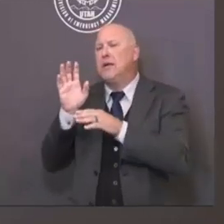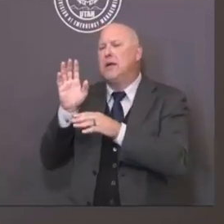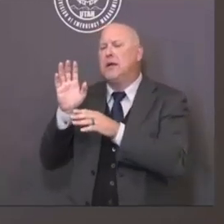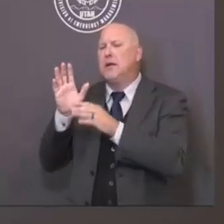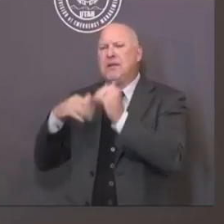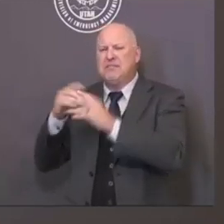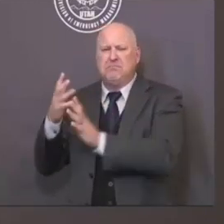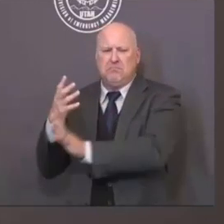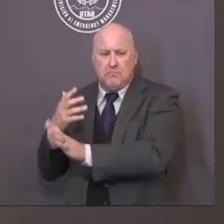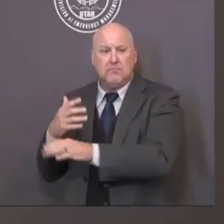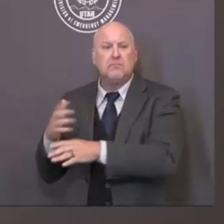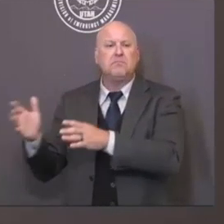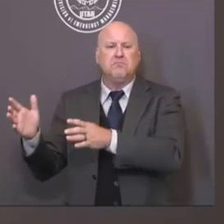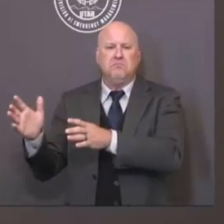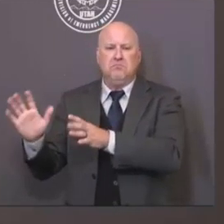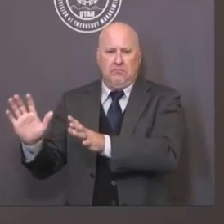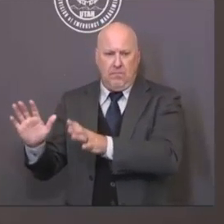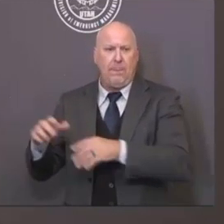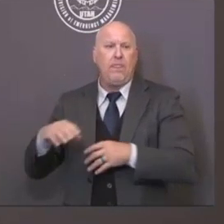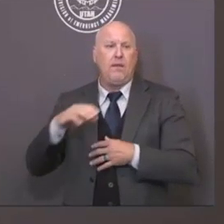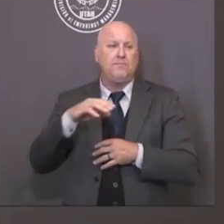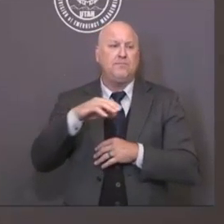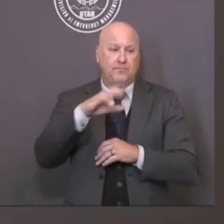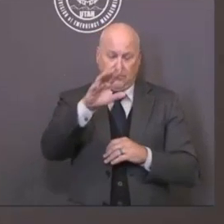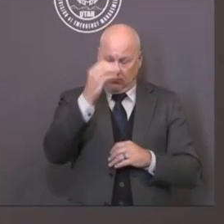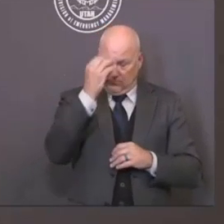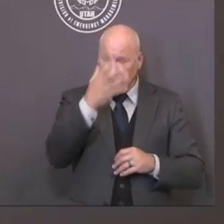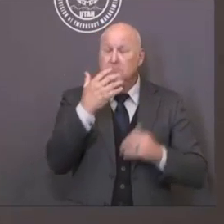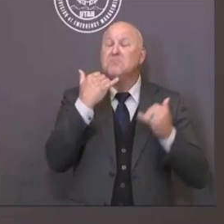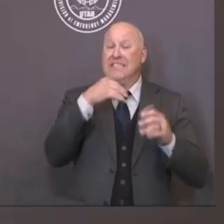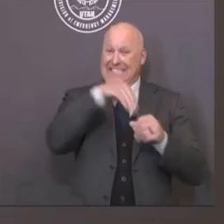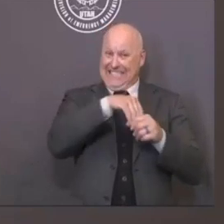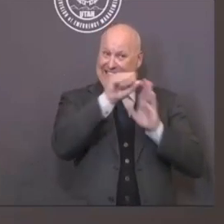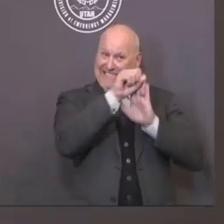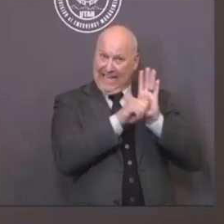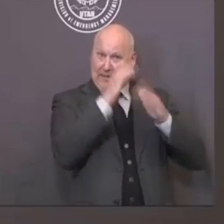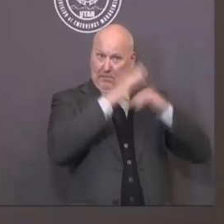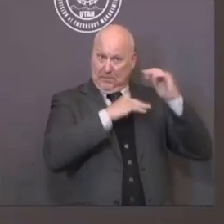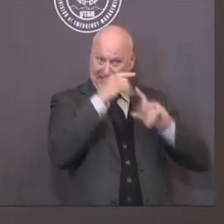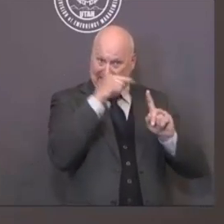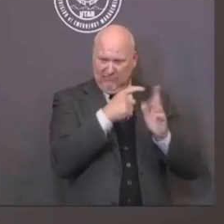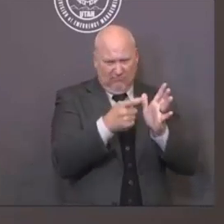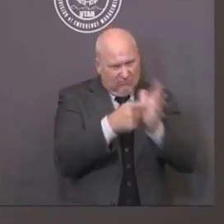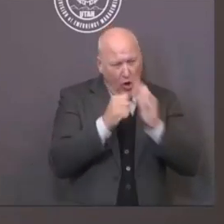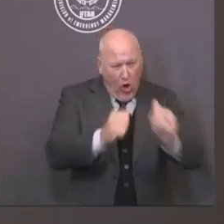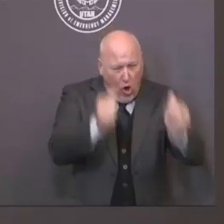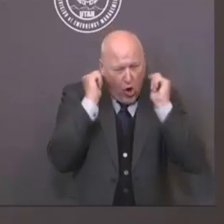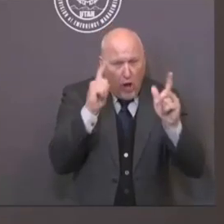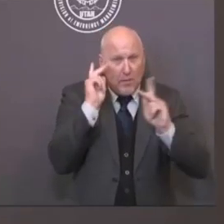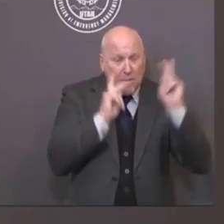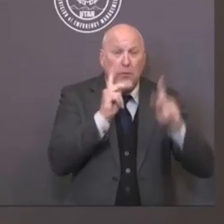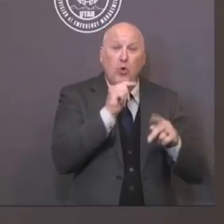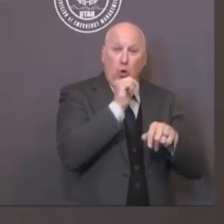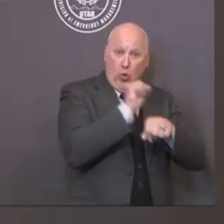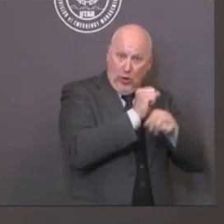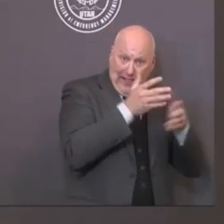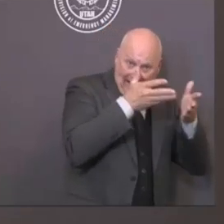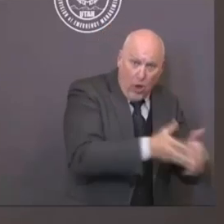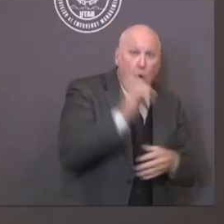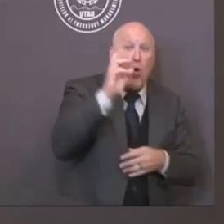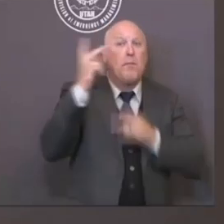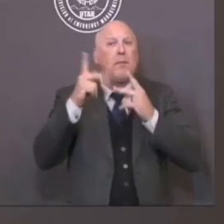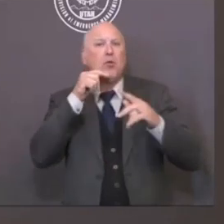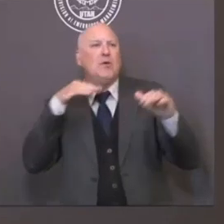to make sure that we have a safe environment for our own employees to work, but also a safe environment for our